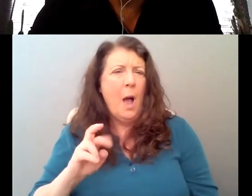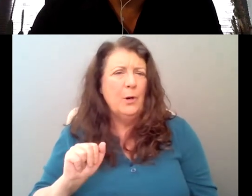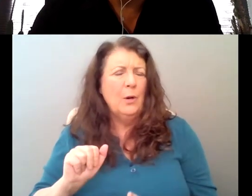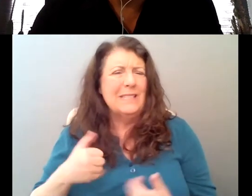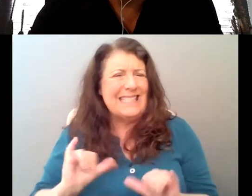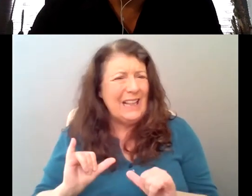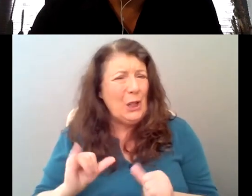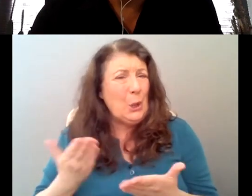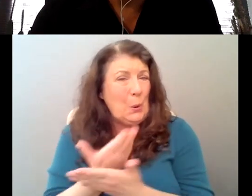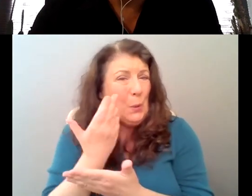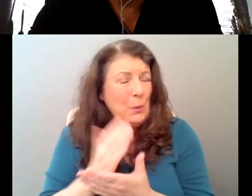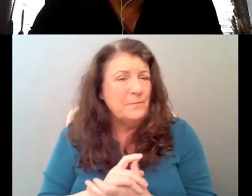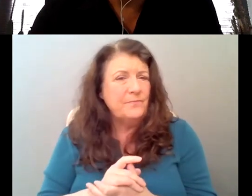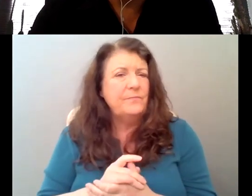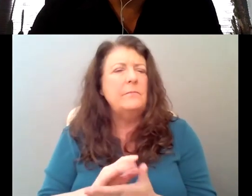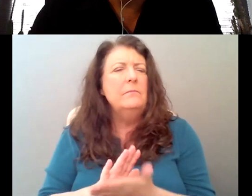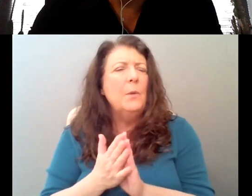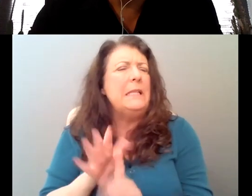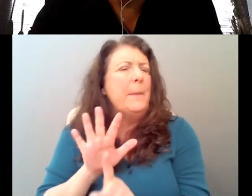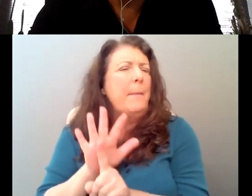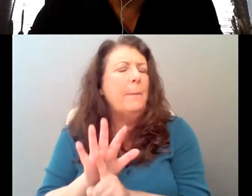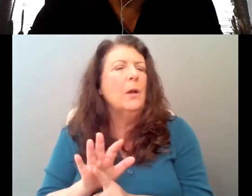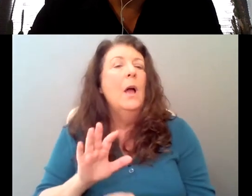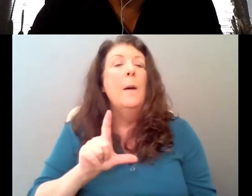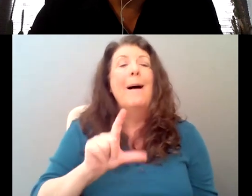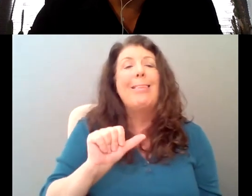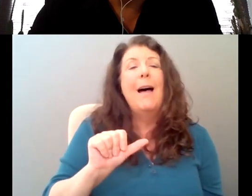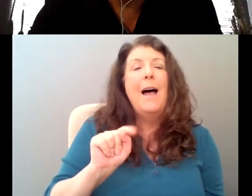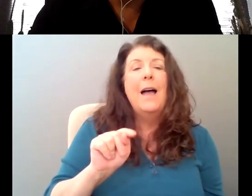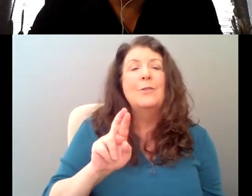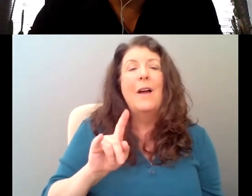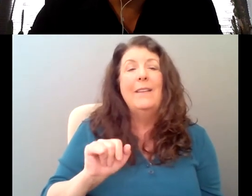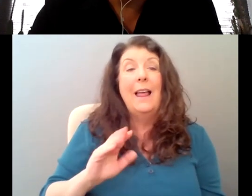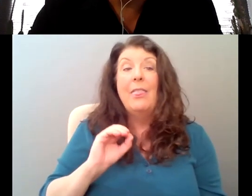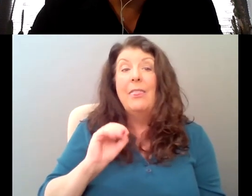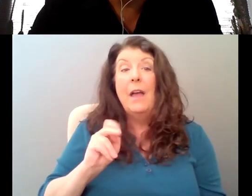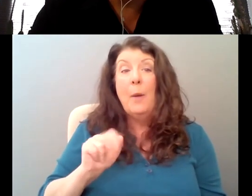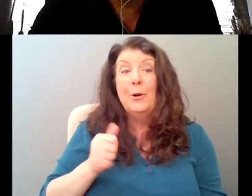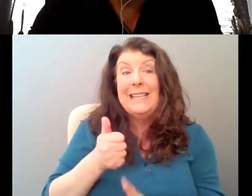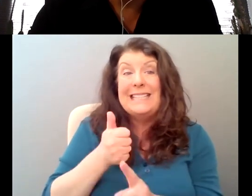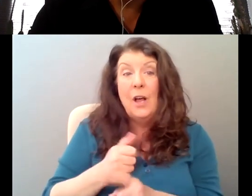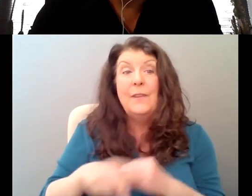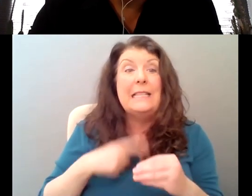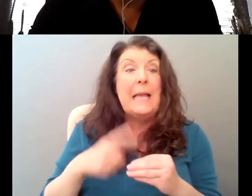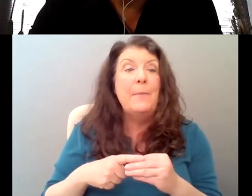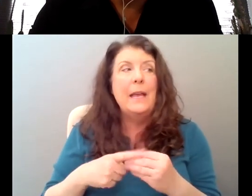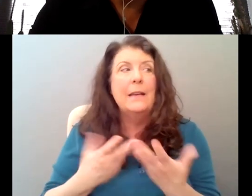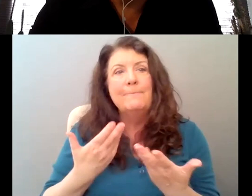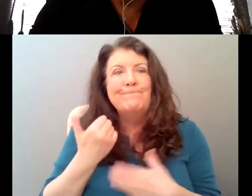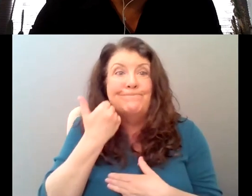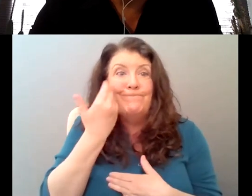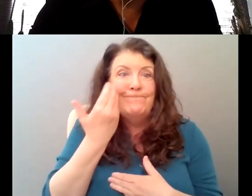um, you know, a courtesan who, uh, is, is a seductress, right. Which is kind of what,